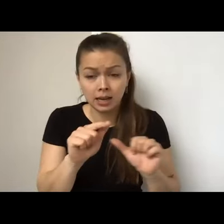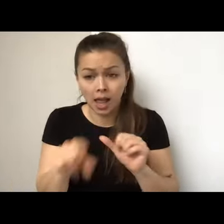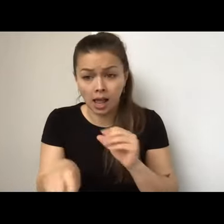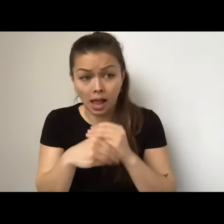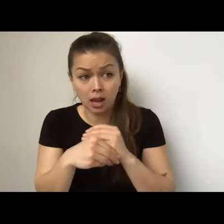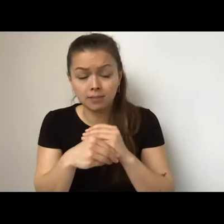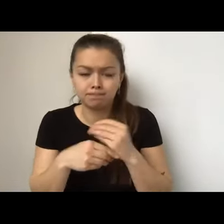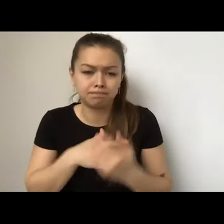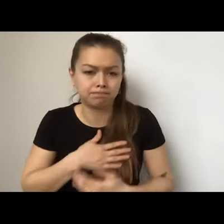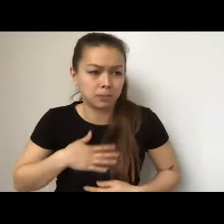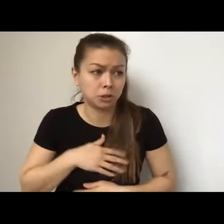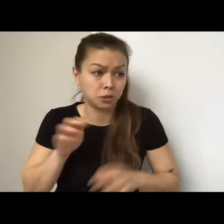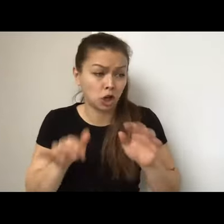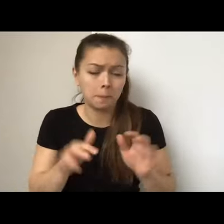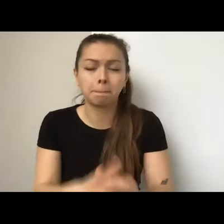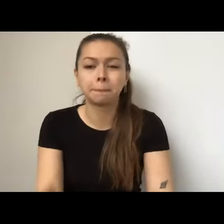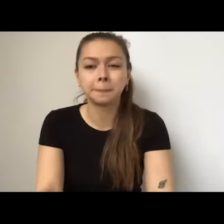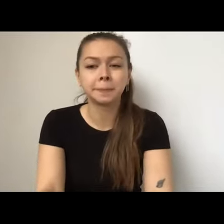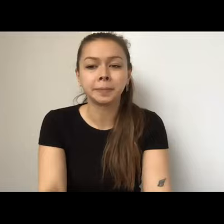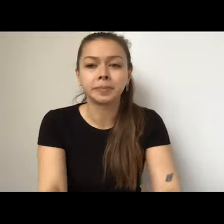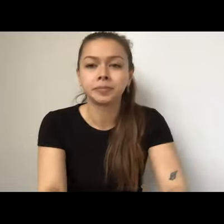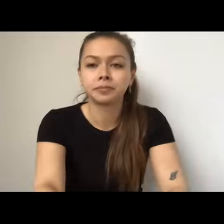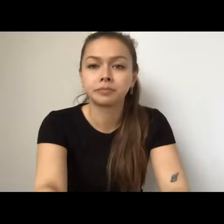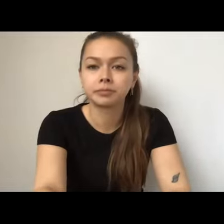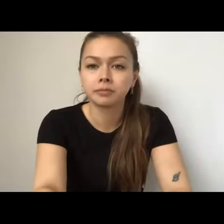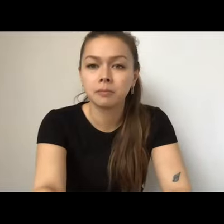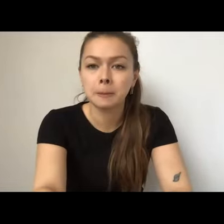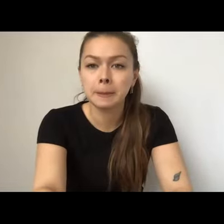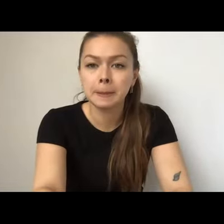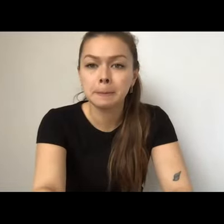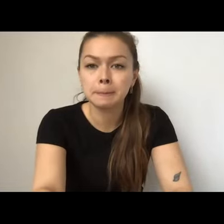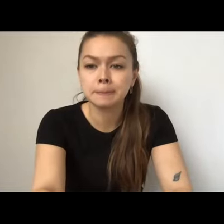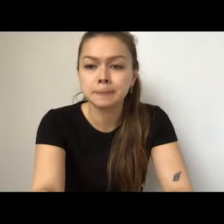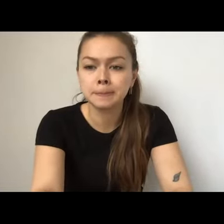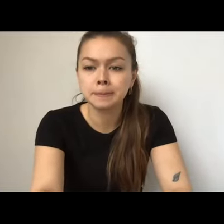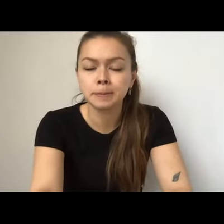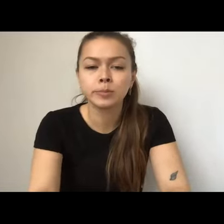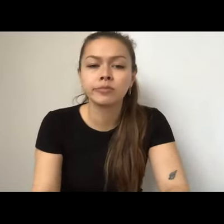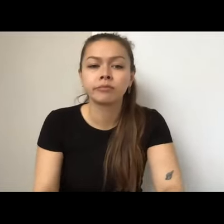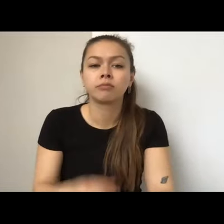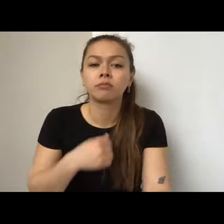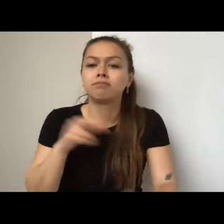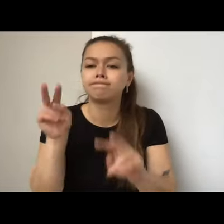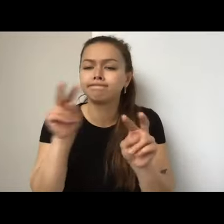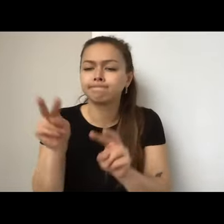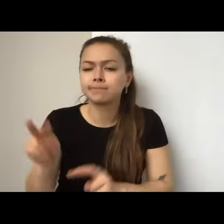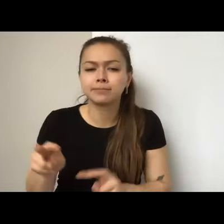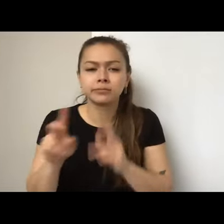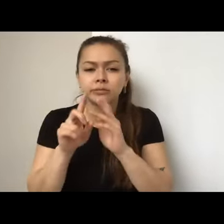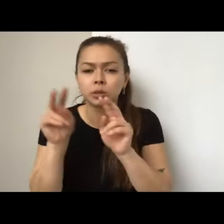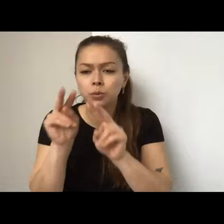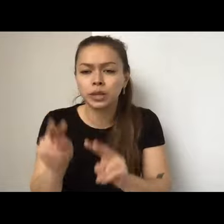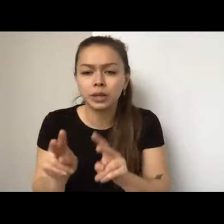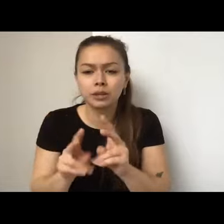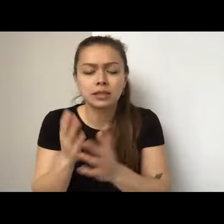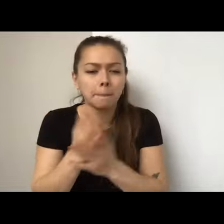just make sure my camera's on. Sorry about that. Um, okay. I'm just going to go through and start reading through some of these questions. Um, a couple of them were